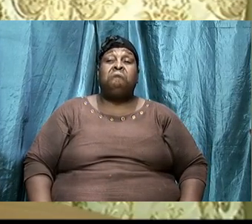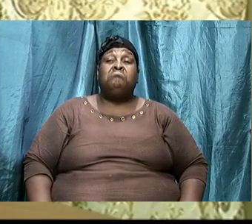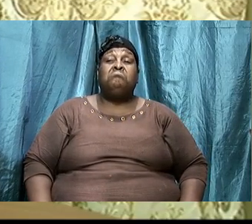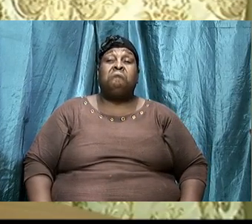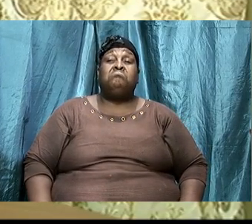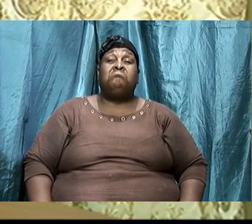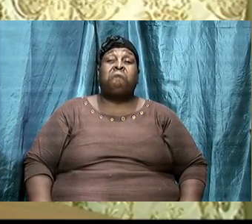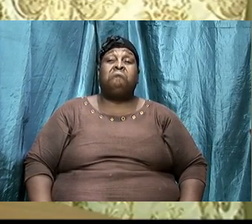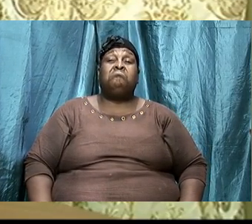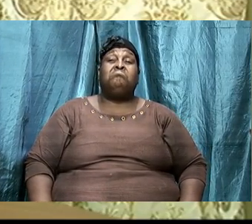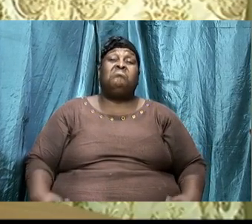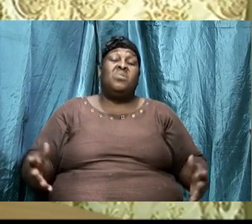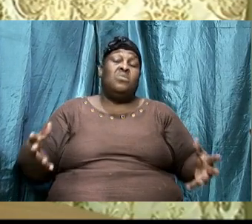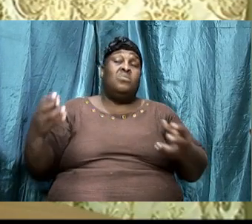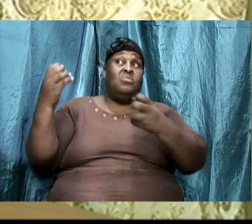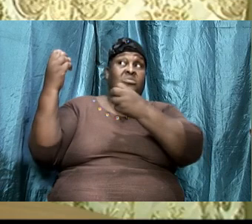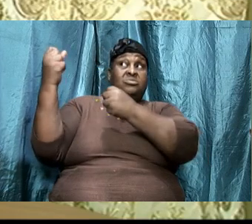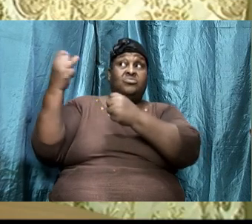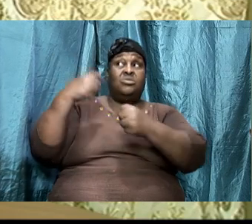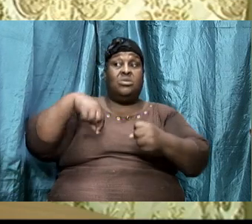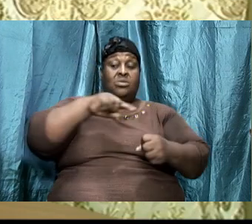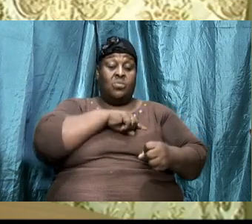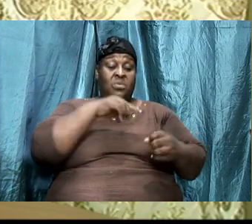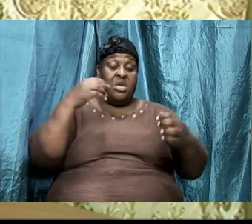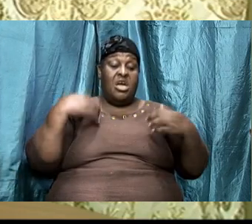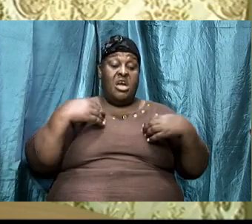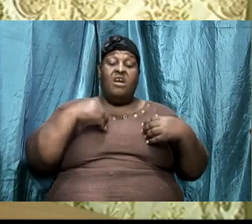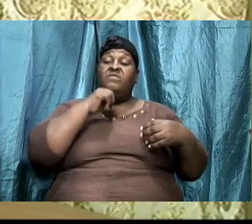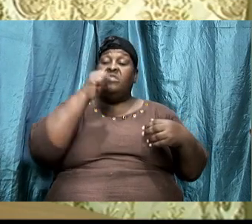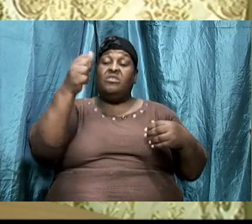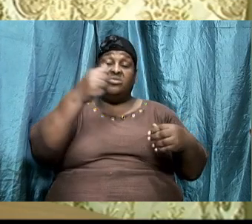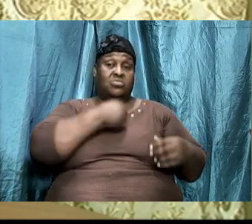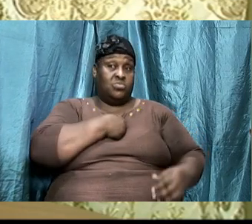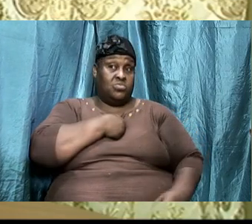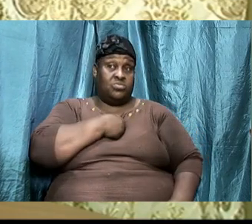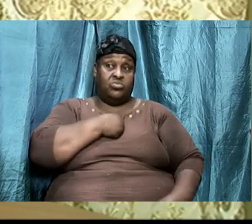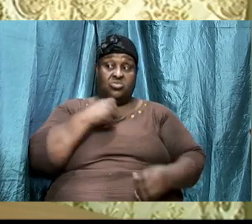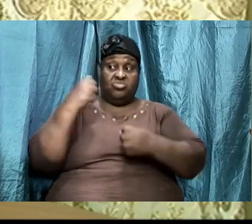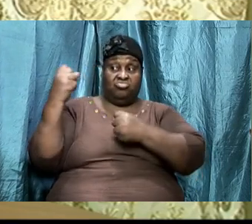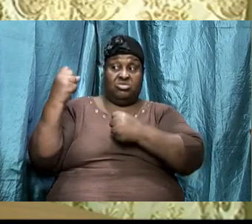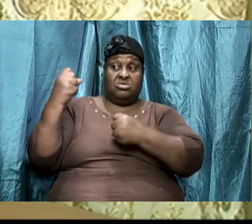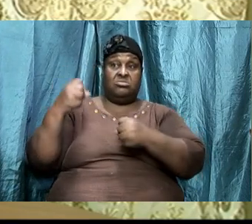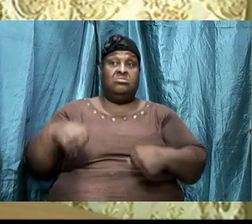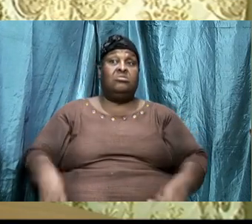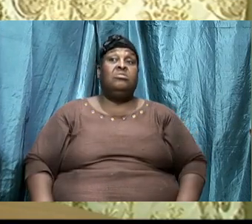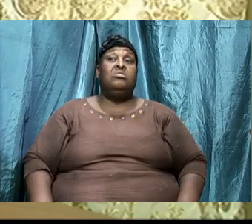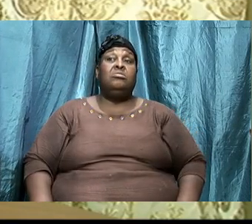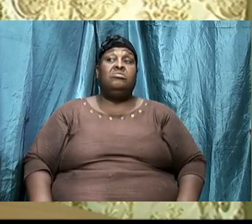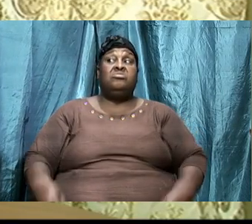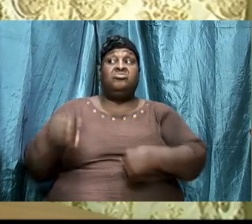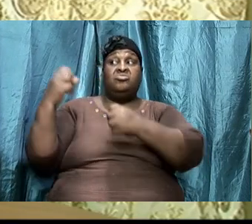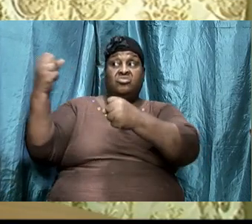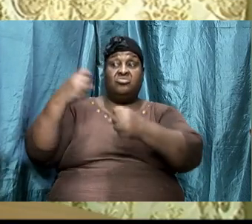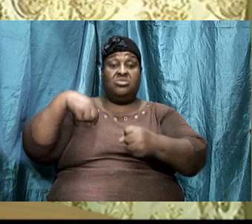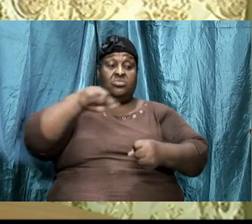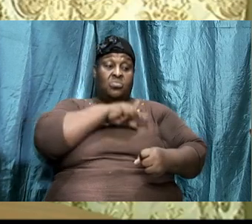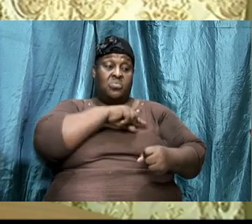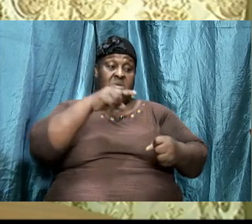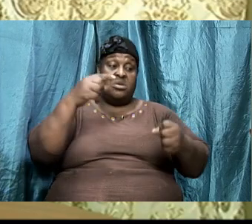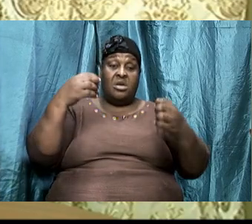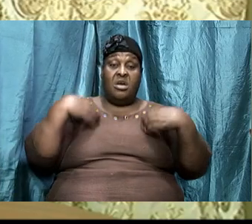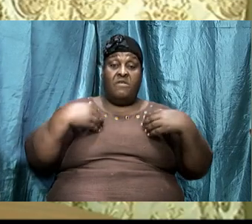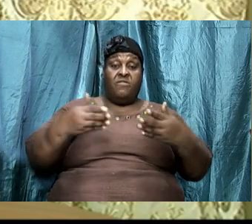what strength we have is not of our own. it ultimately comes from God.